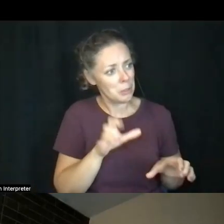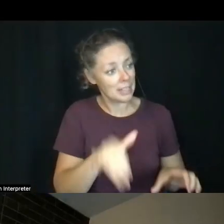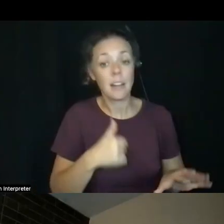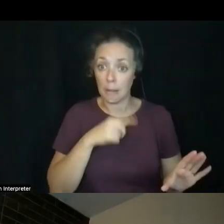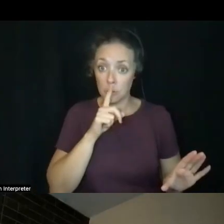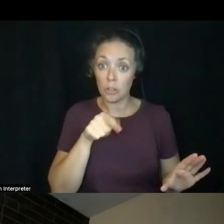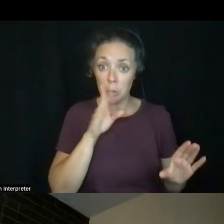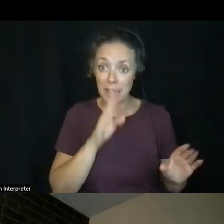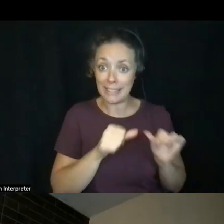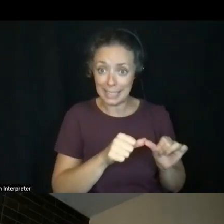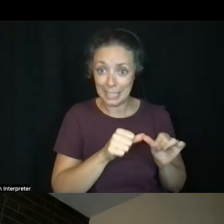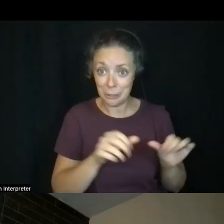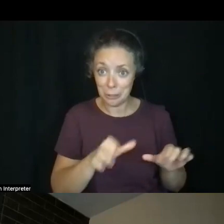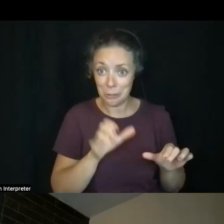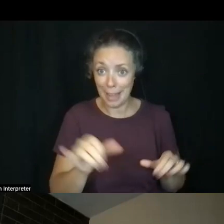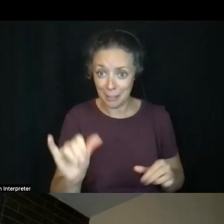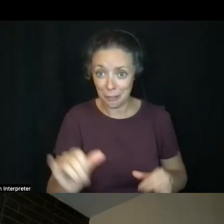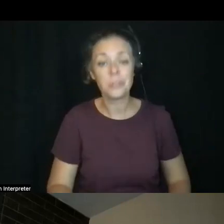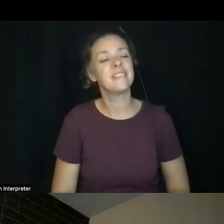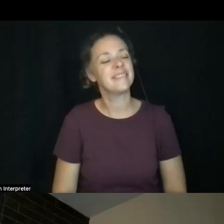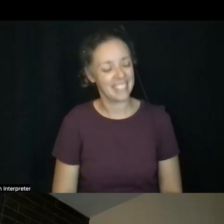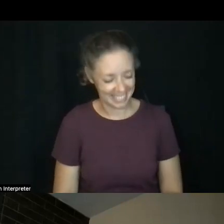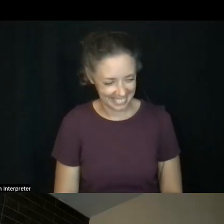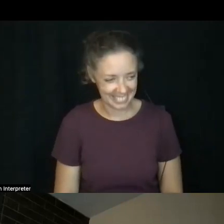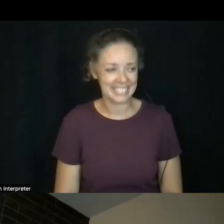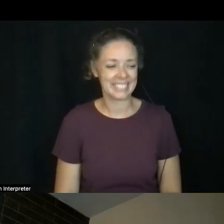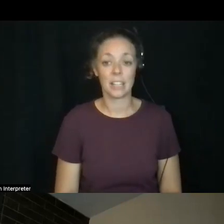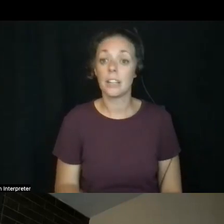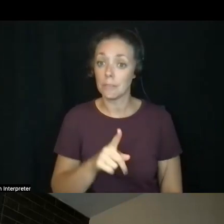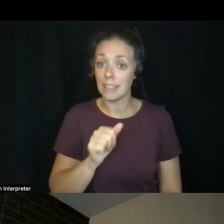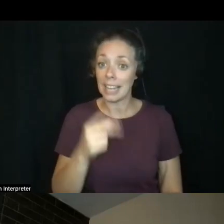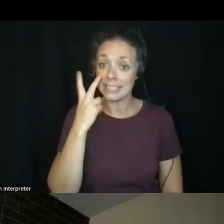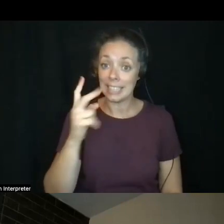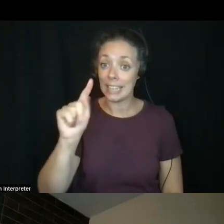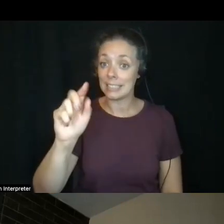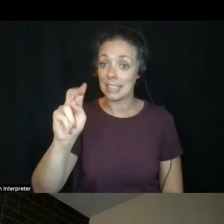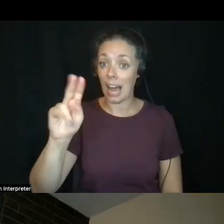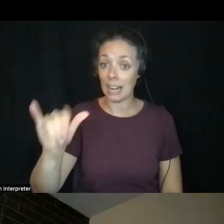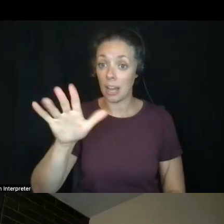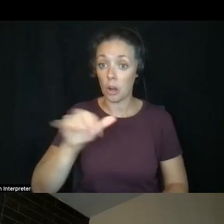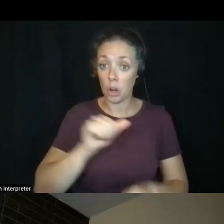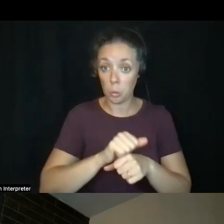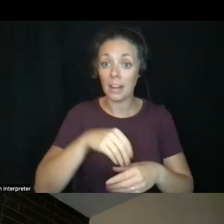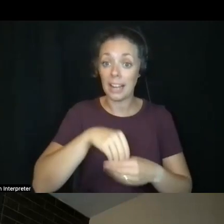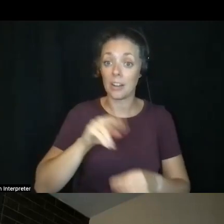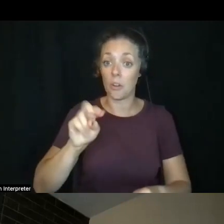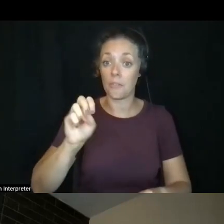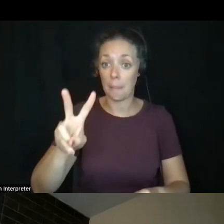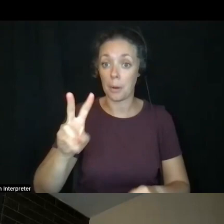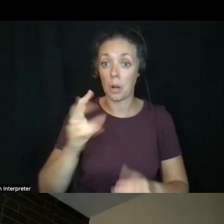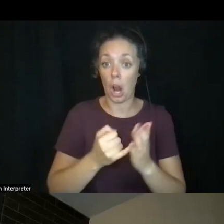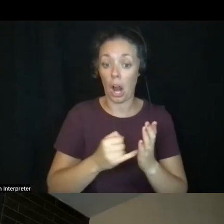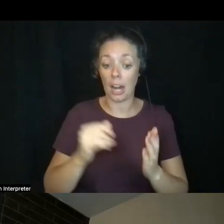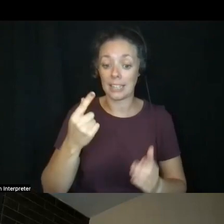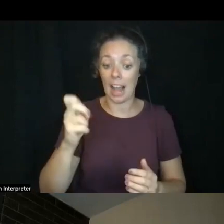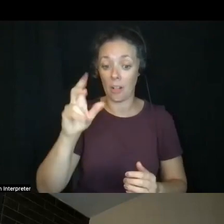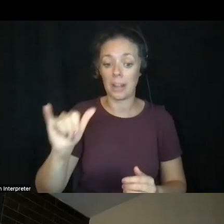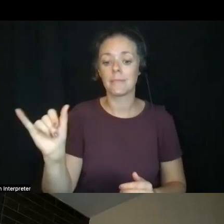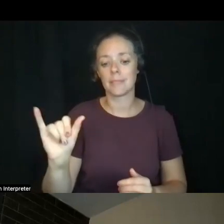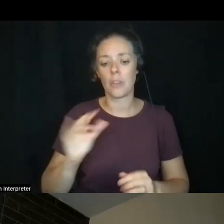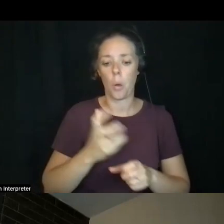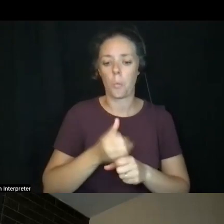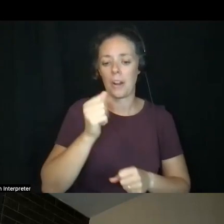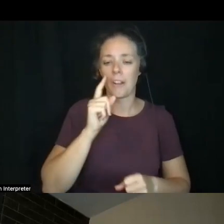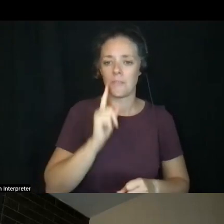that as well. Thank you. You can see Tanya's works at our November Art Gallery, along with the winners of our fourth annual